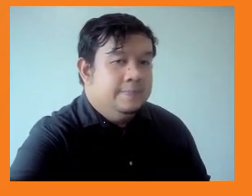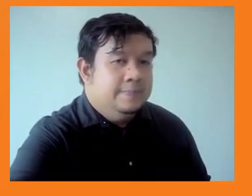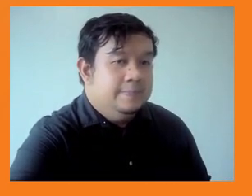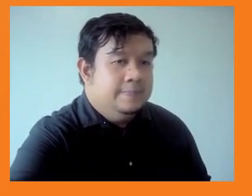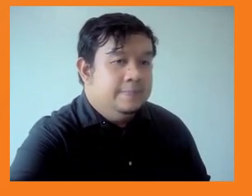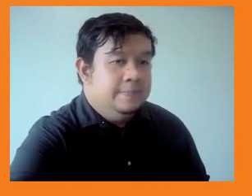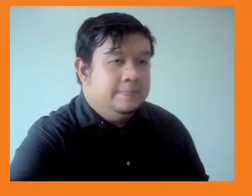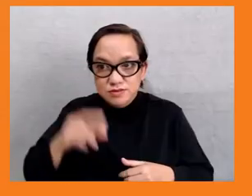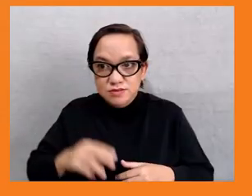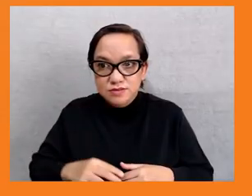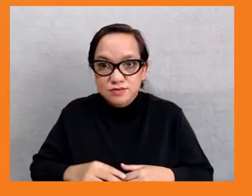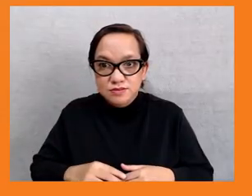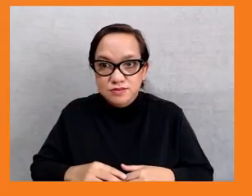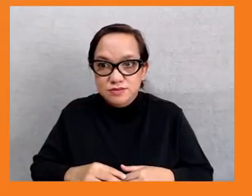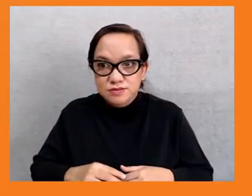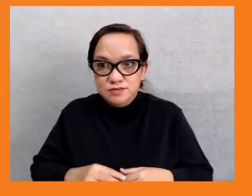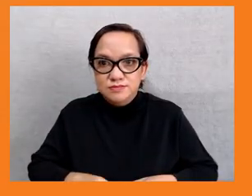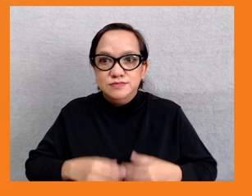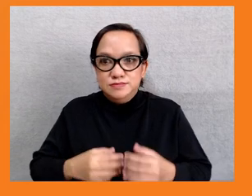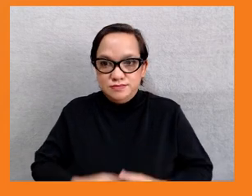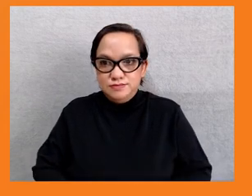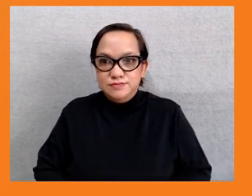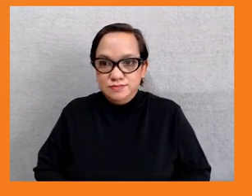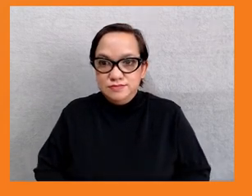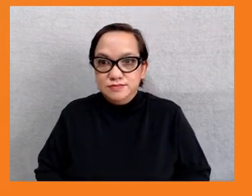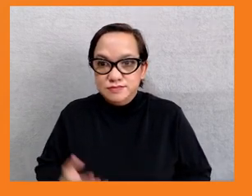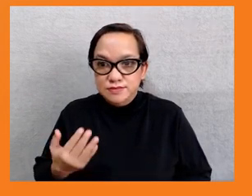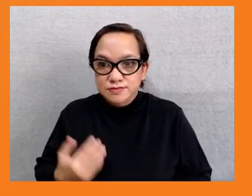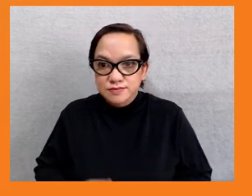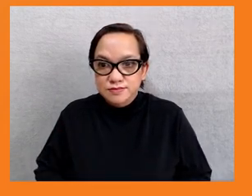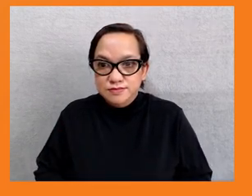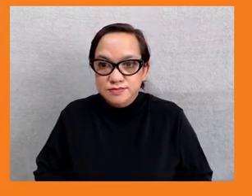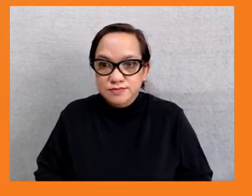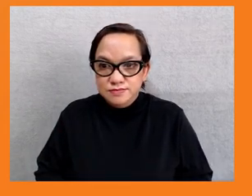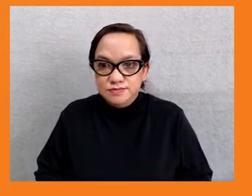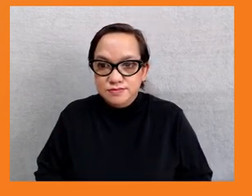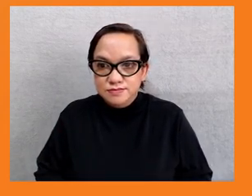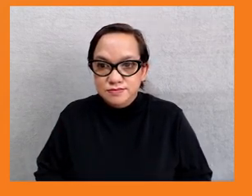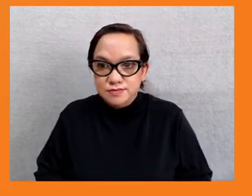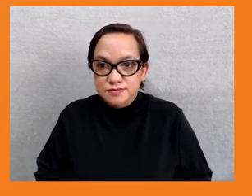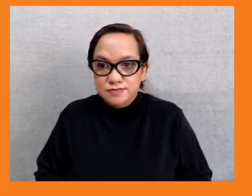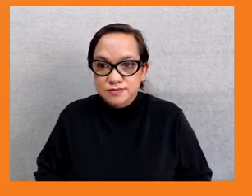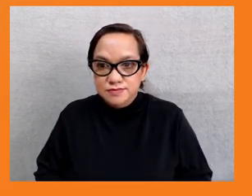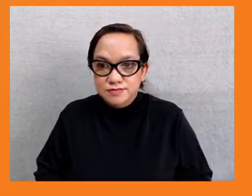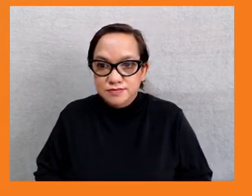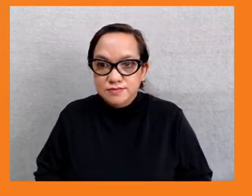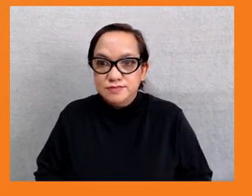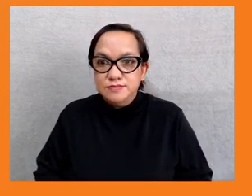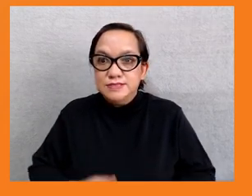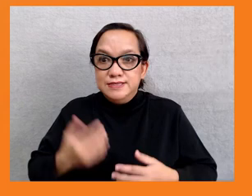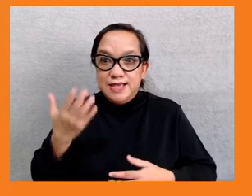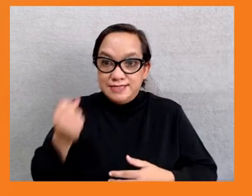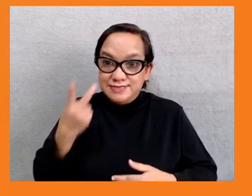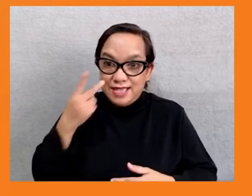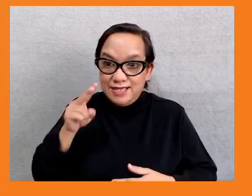first, I'd like to say that if we think about these alternatives in a spectrum, we start with some that look like alternatives,